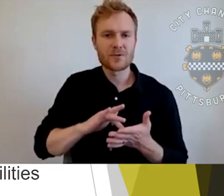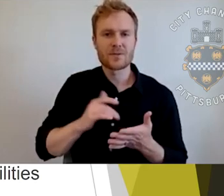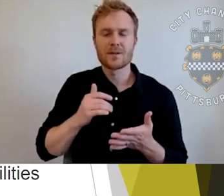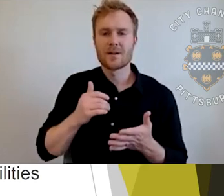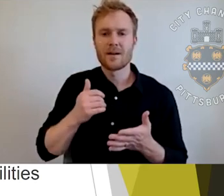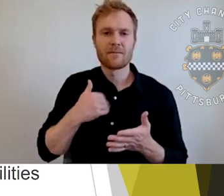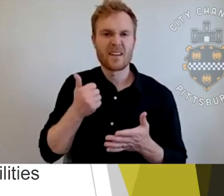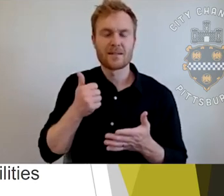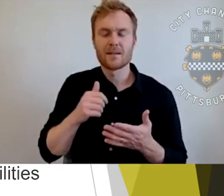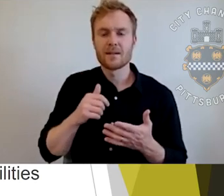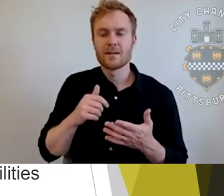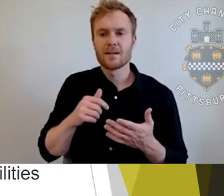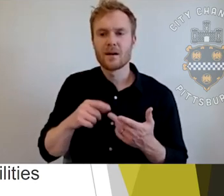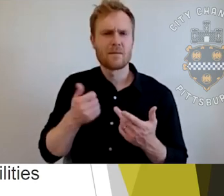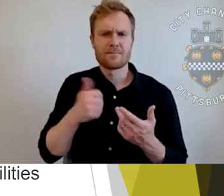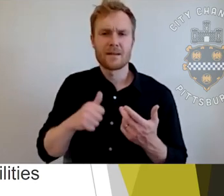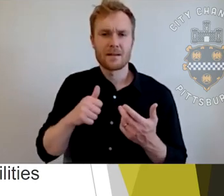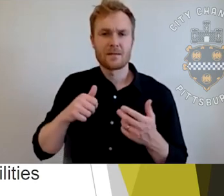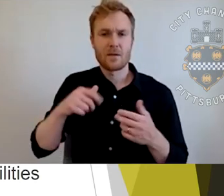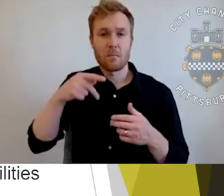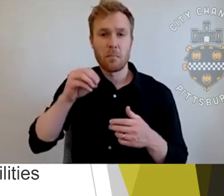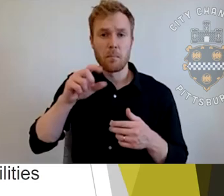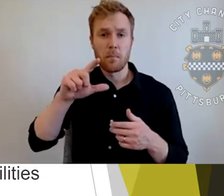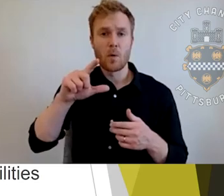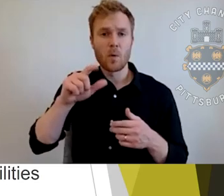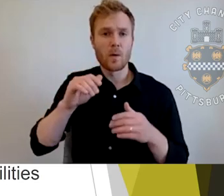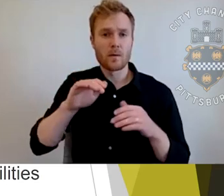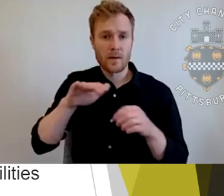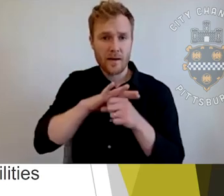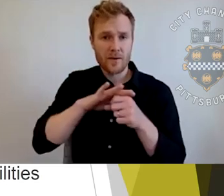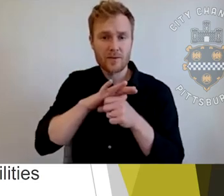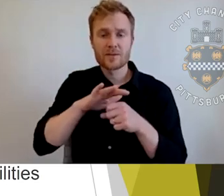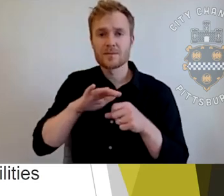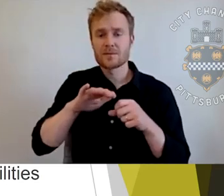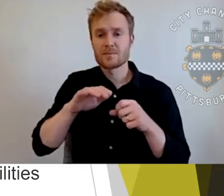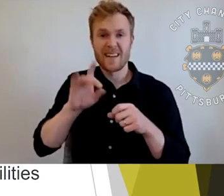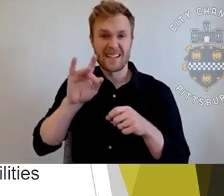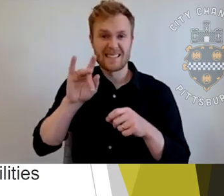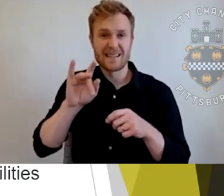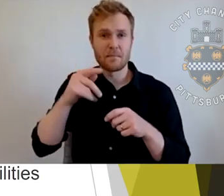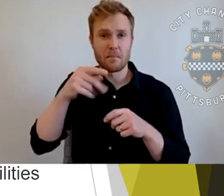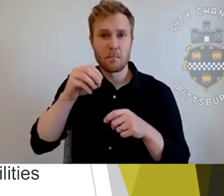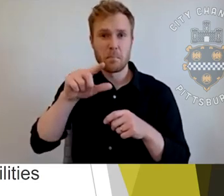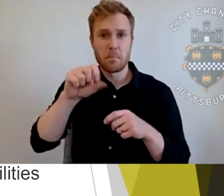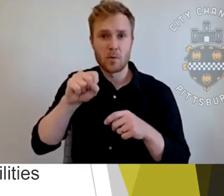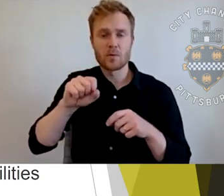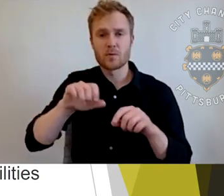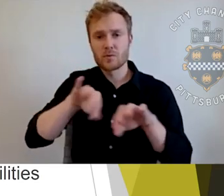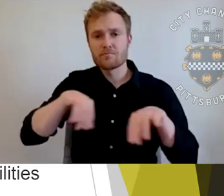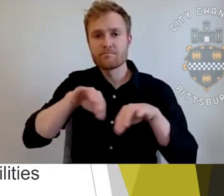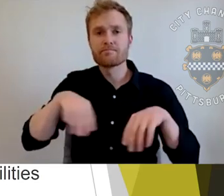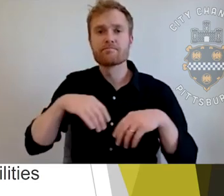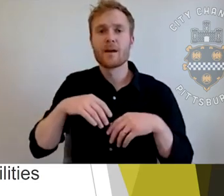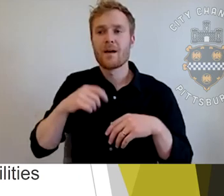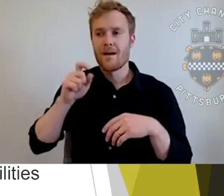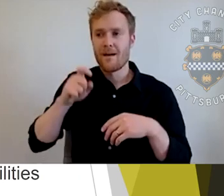facilities, there's a bunch, you know, 18 swimming pools outdoors and so forth and so on. We have to interface directly with not only the budget office,